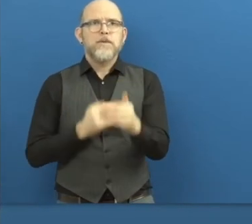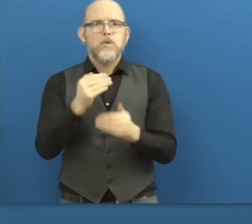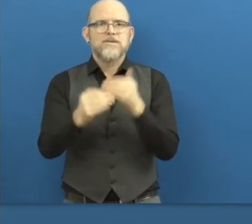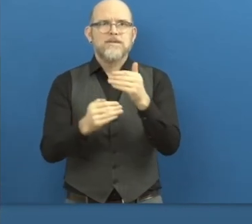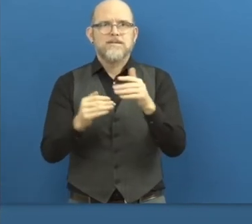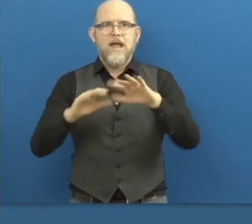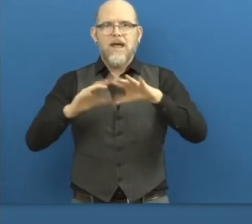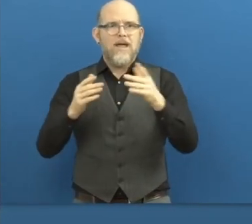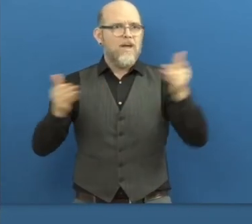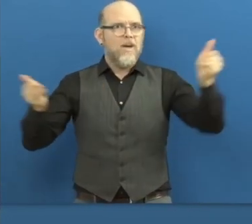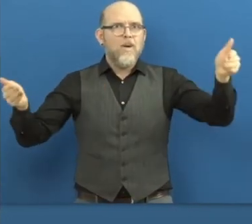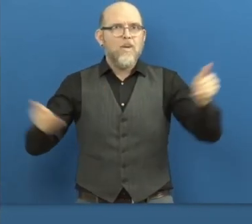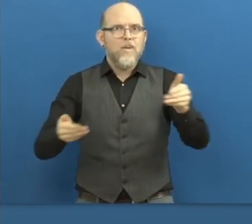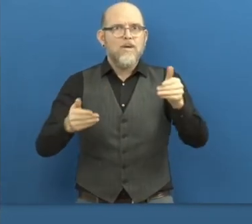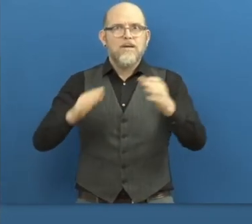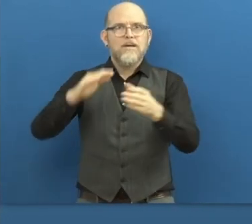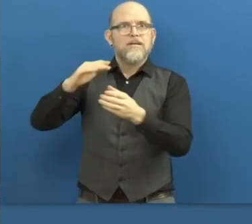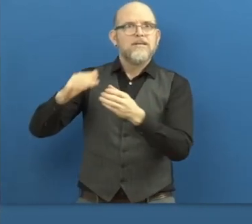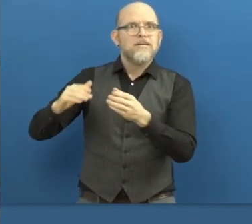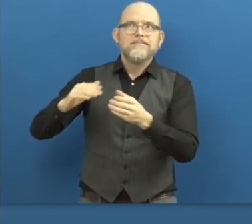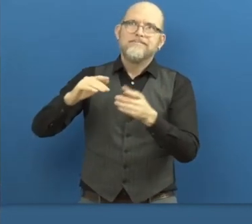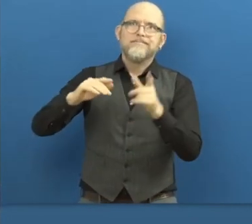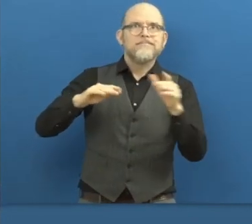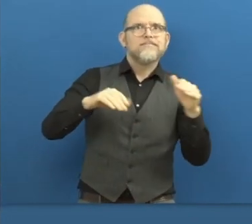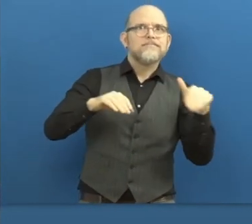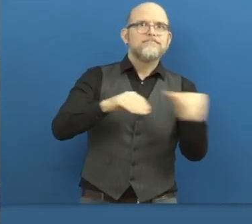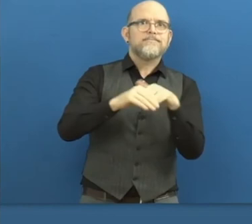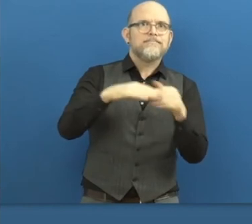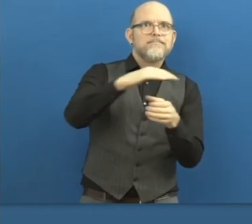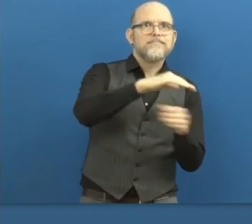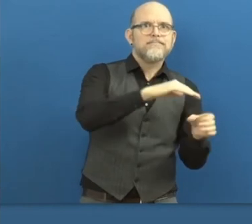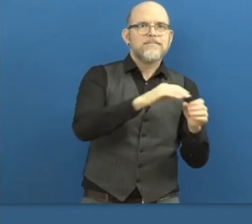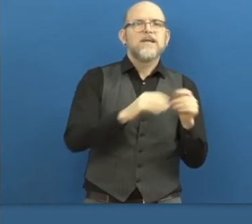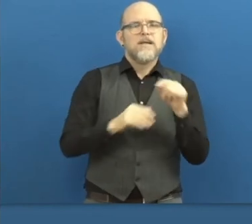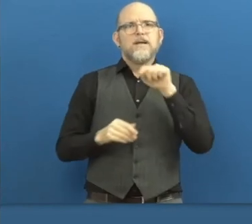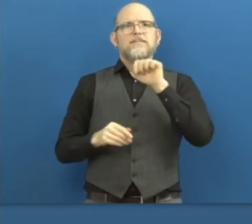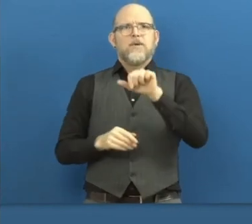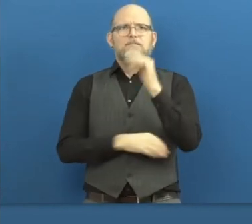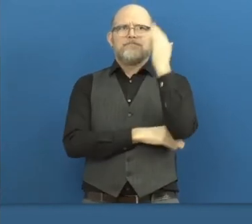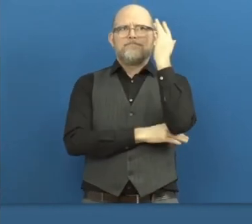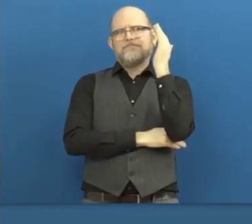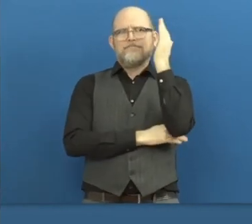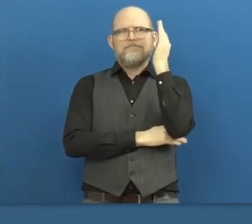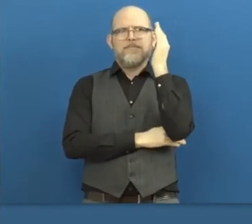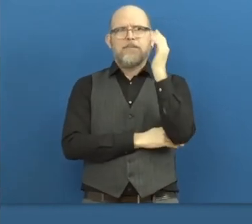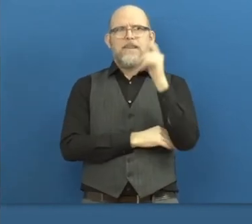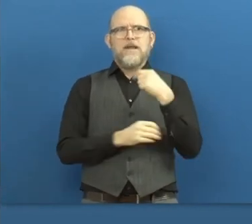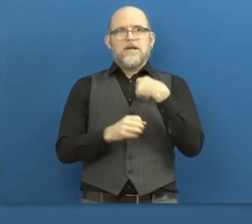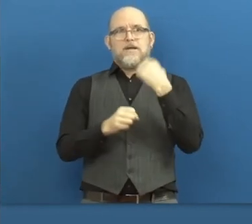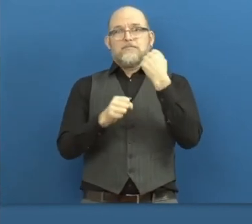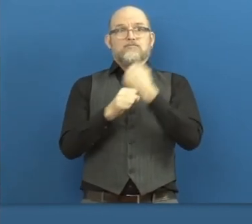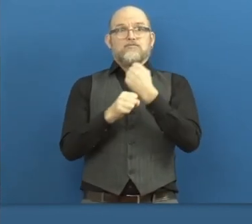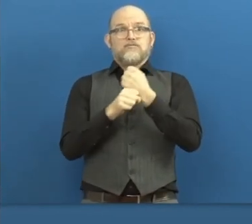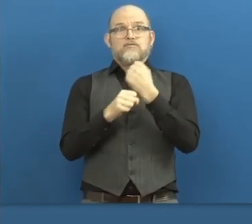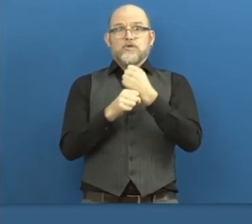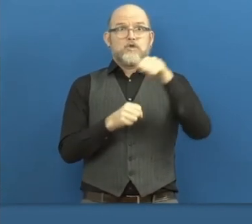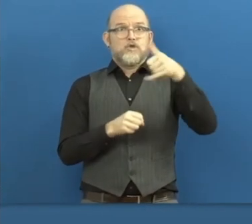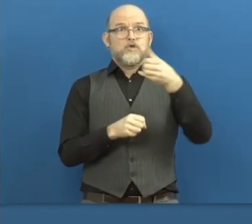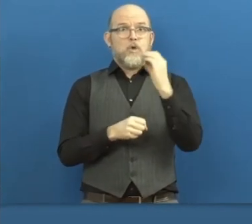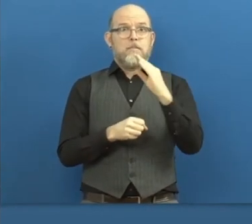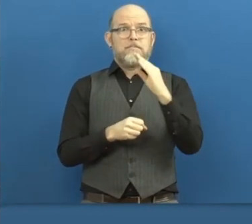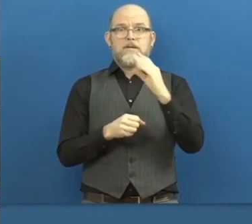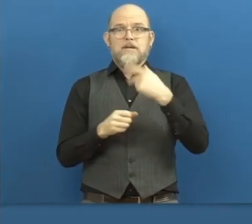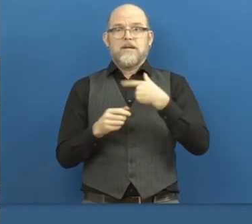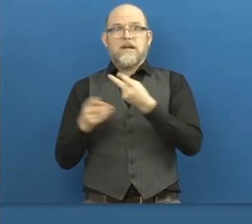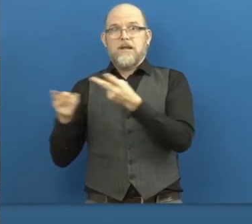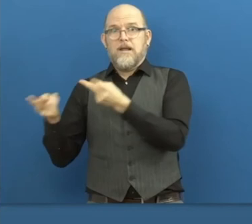specifically to talk about job boards. And we mainly been discussing more things about the culture, the